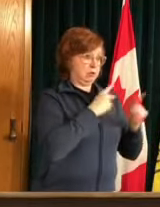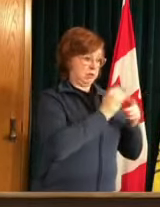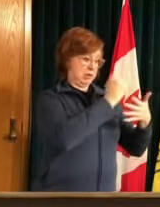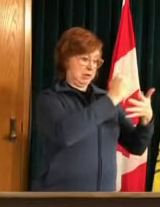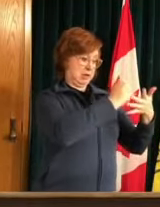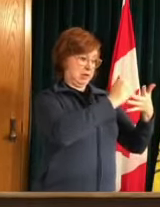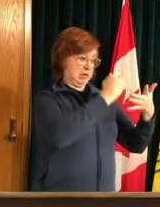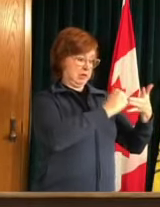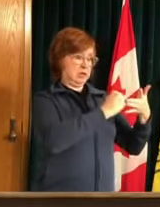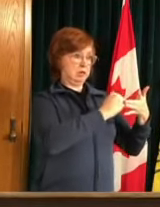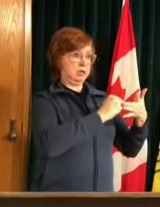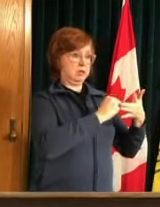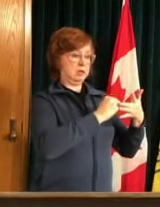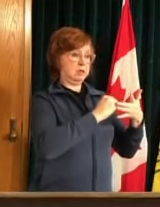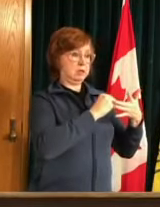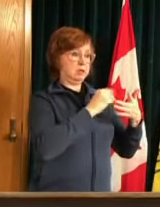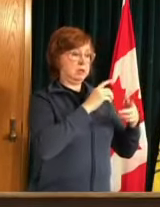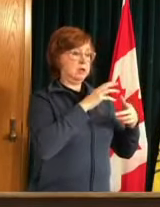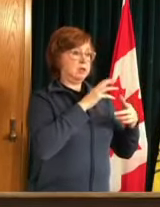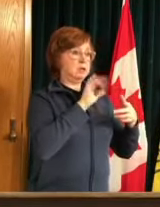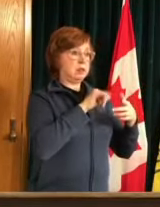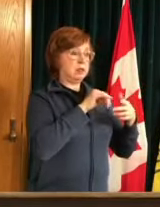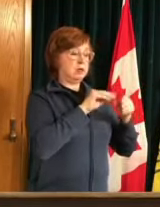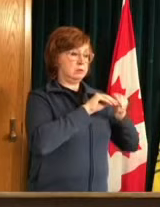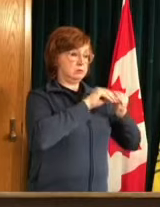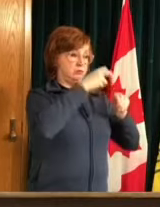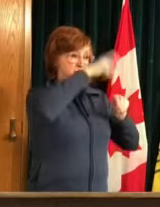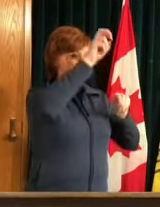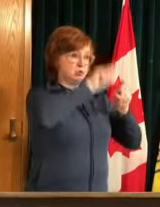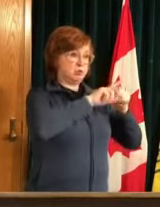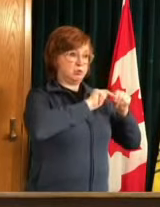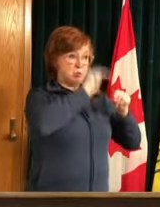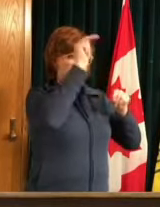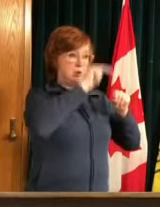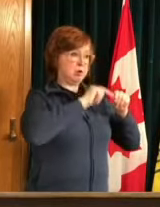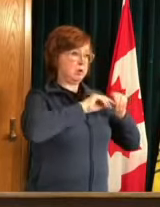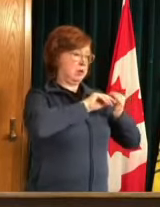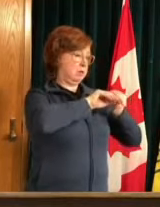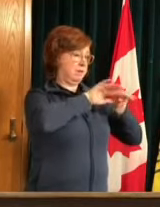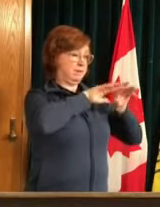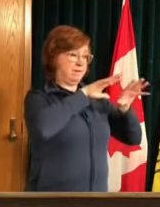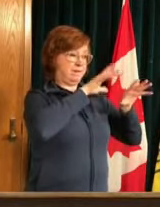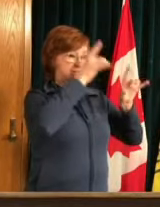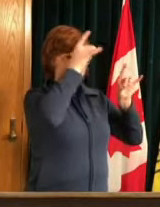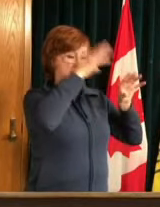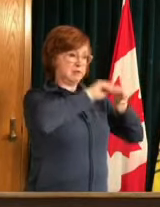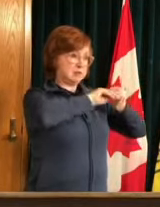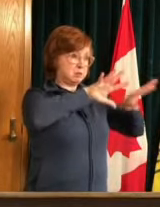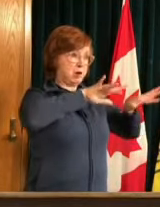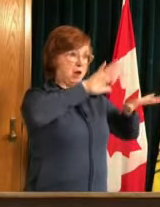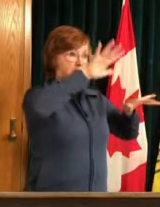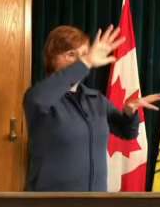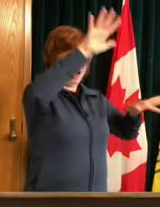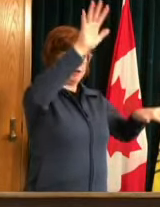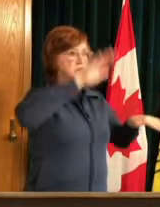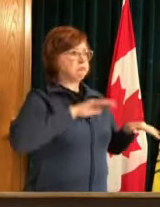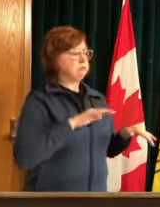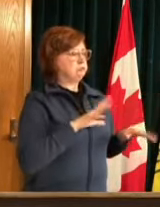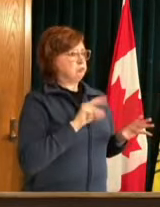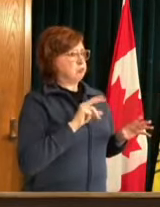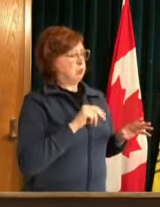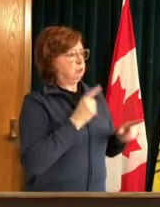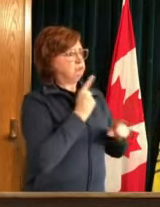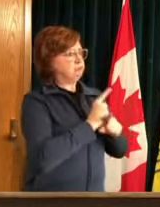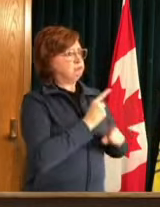the province throughout the north as as maybe quickly as as as uh he had expected which is is a positive uh thing